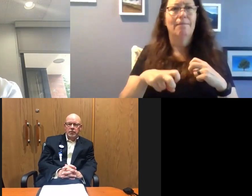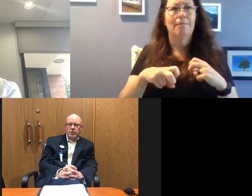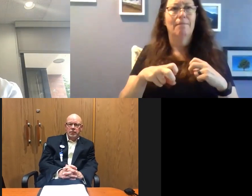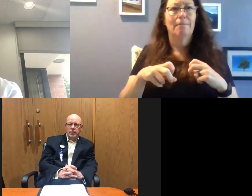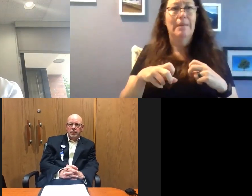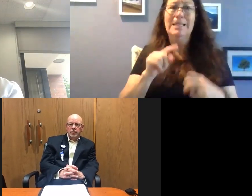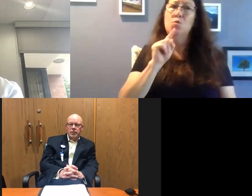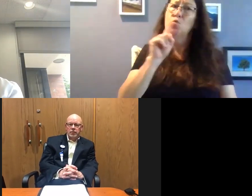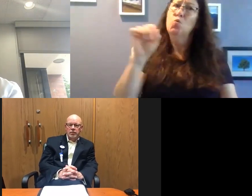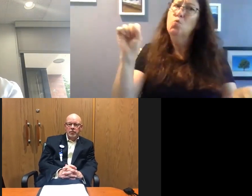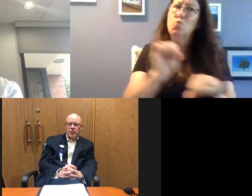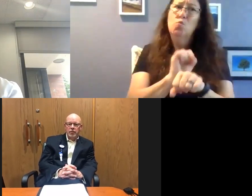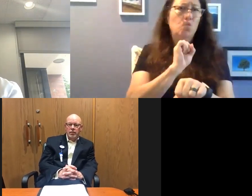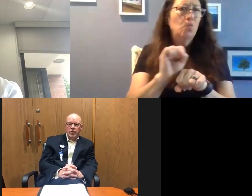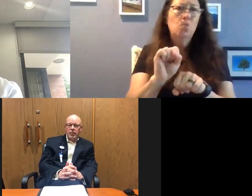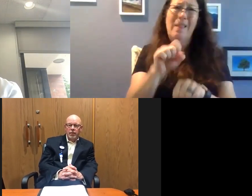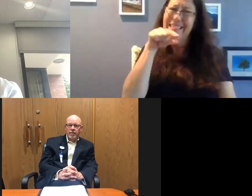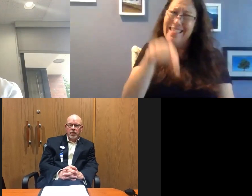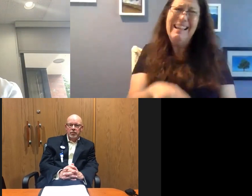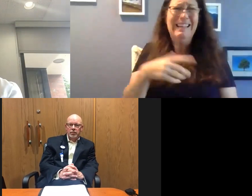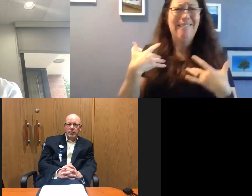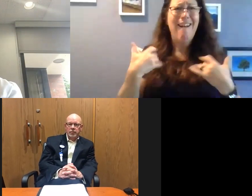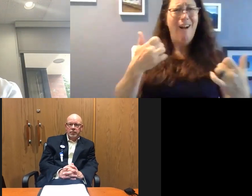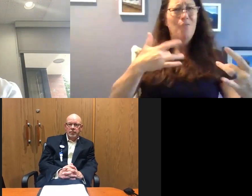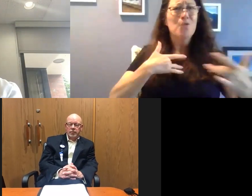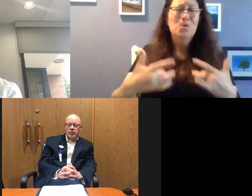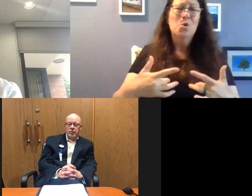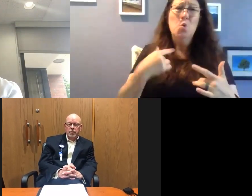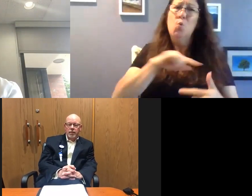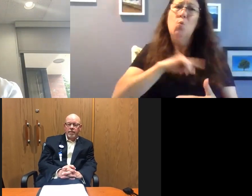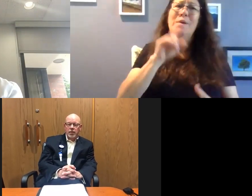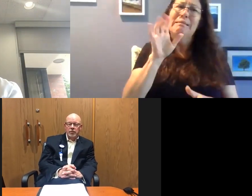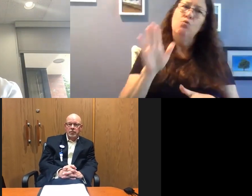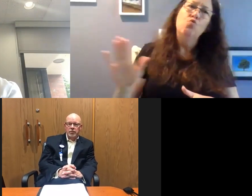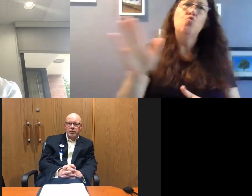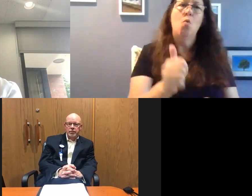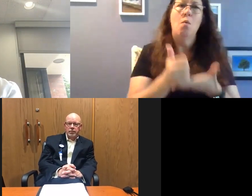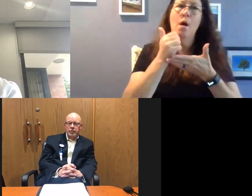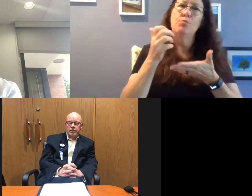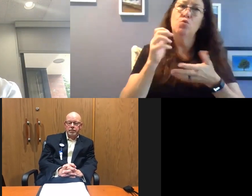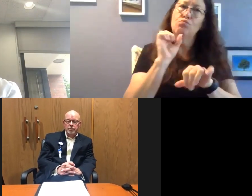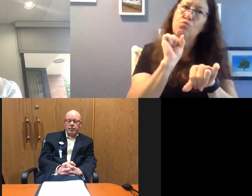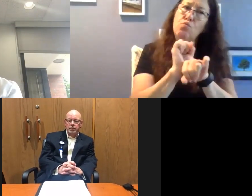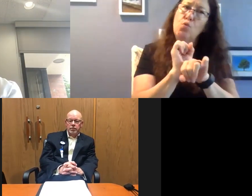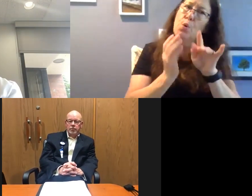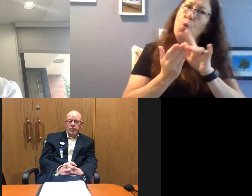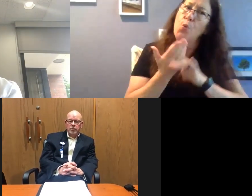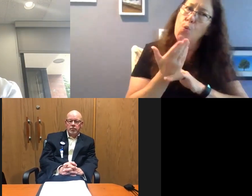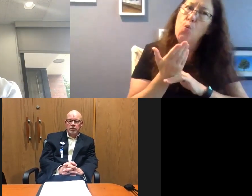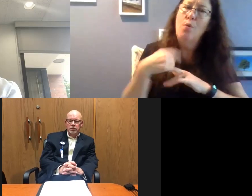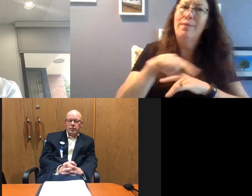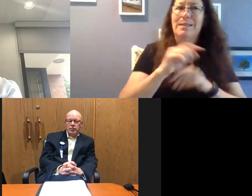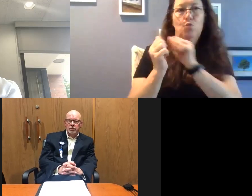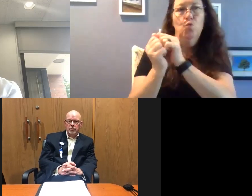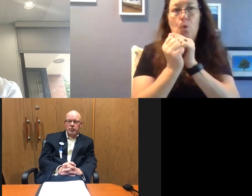a real thing. And we need your help to be able to continue to coexist with this until we can get a vaccine.